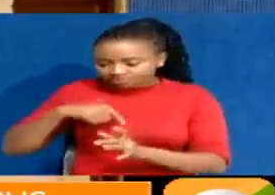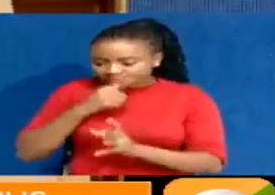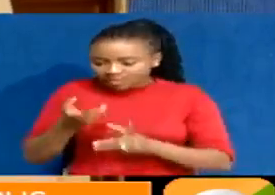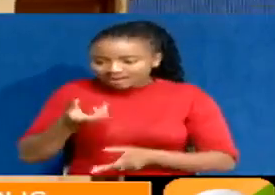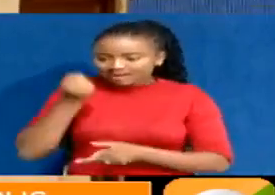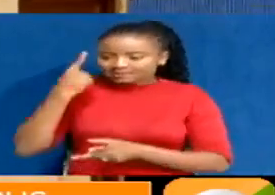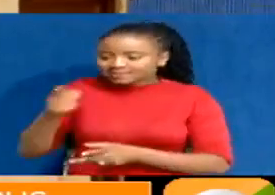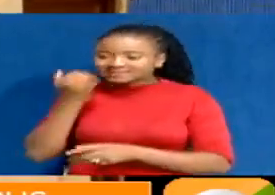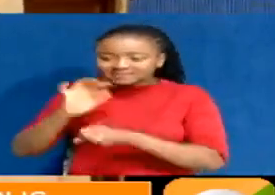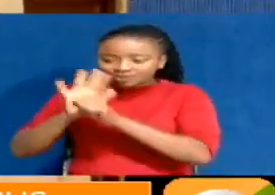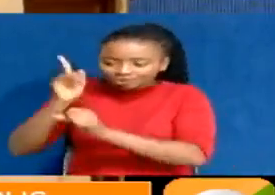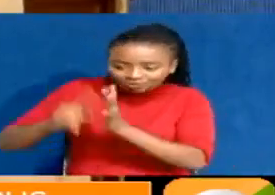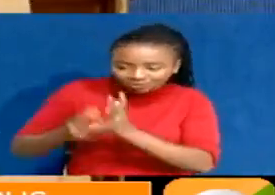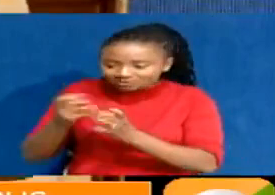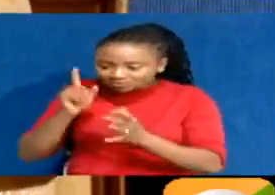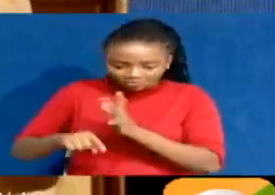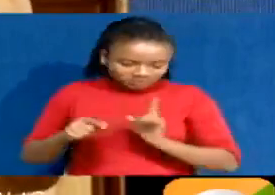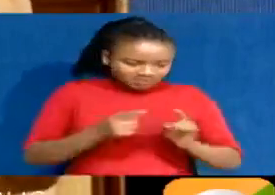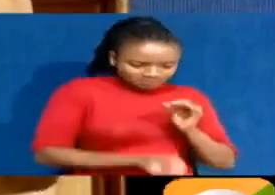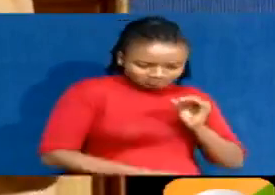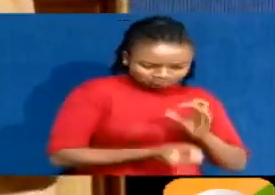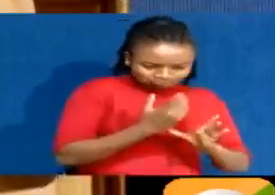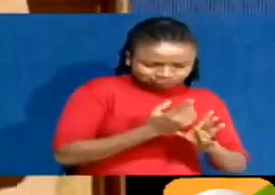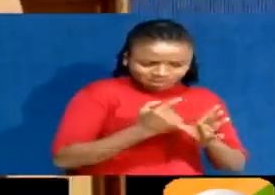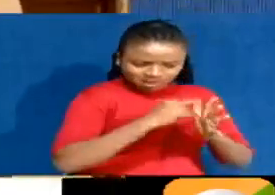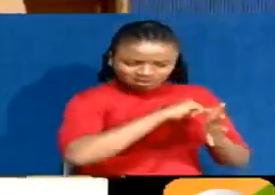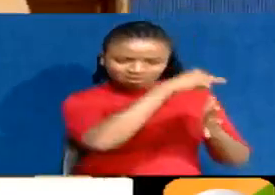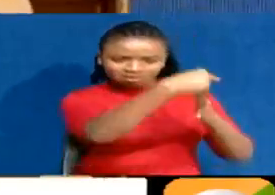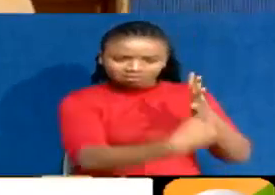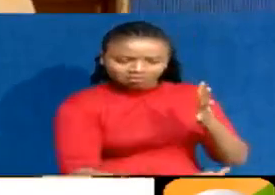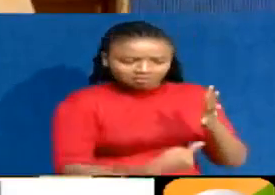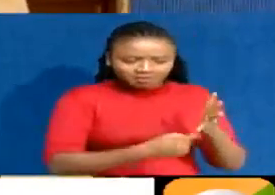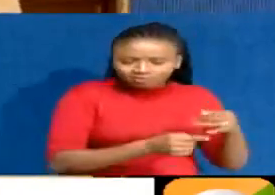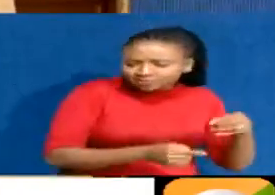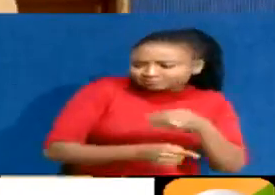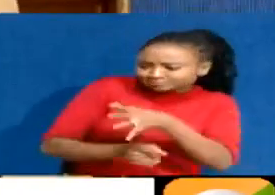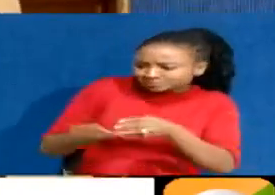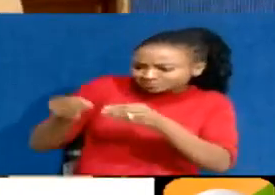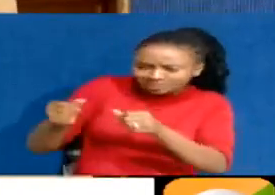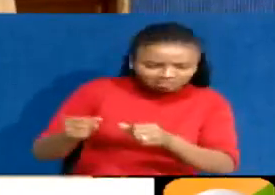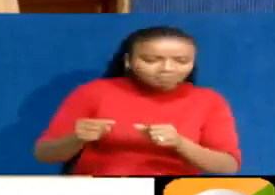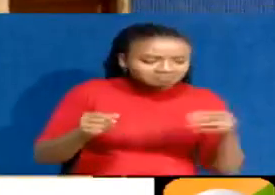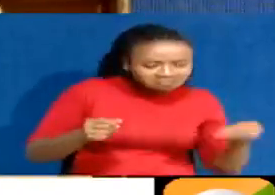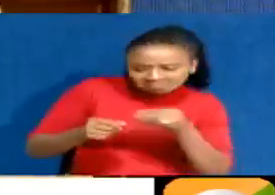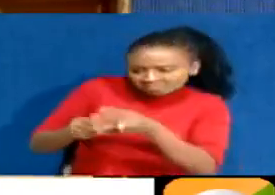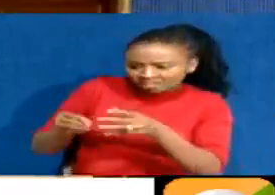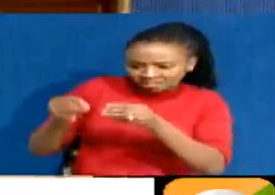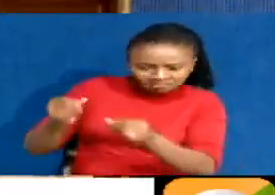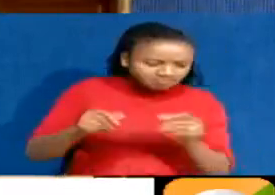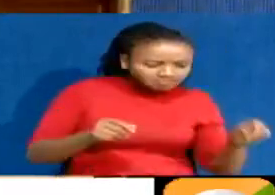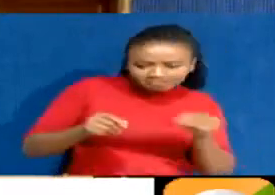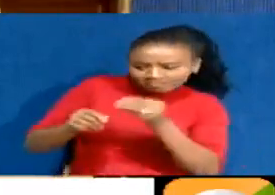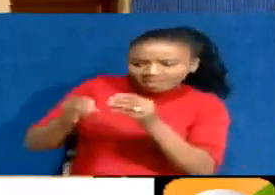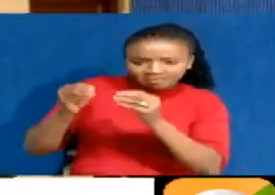have, develop, if you like, a repository. It's like a bank of potential candidates that you can